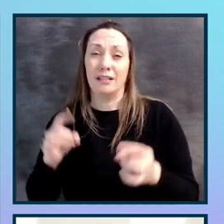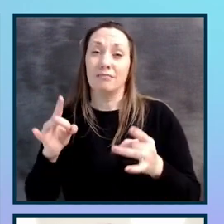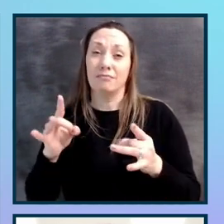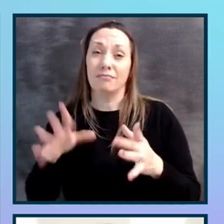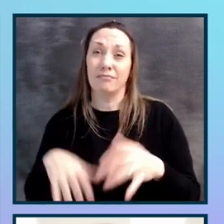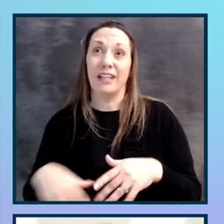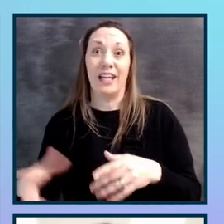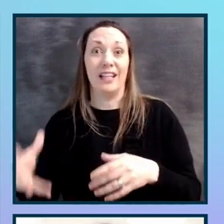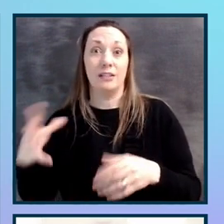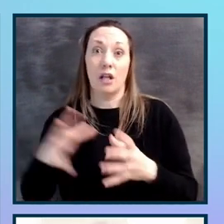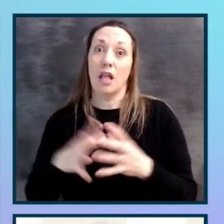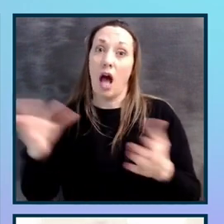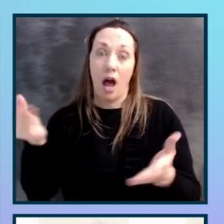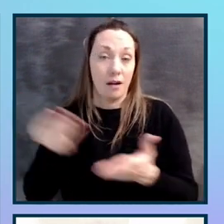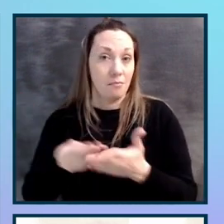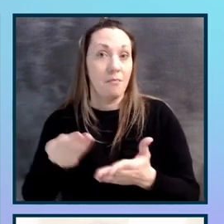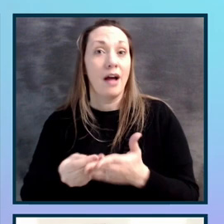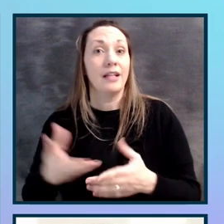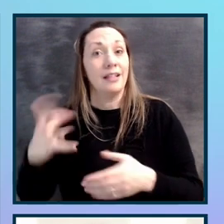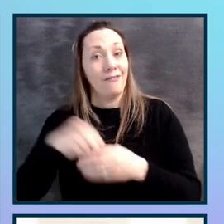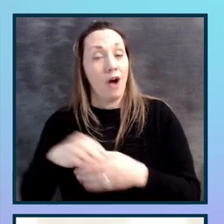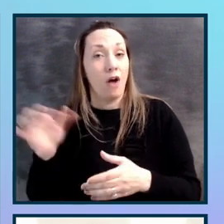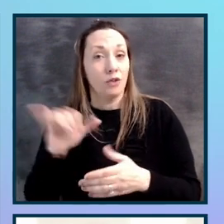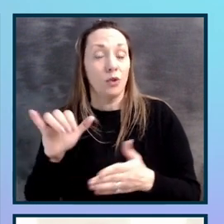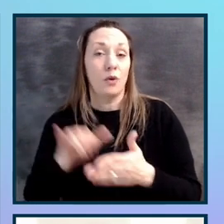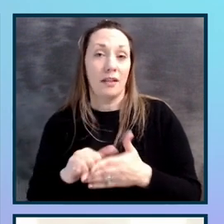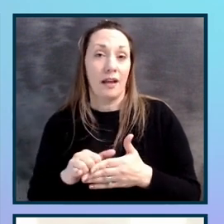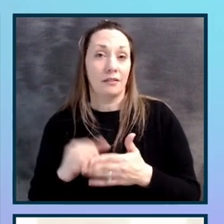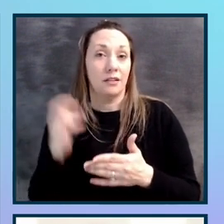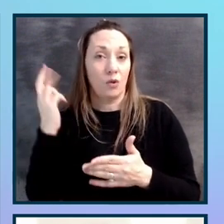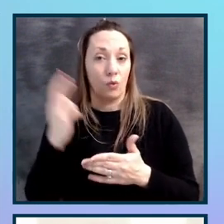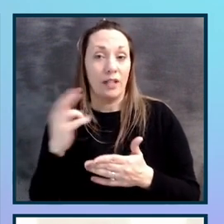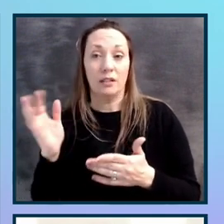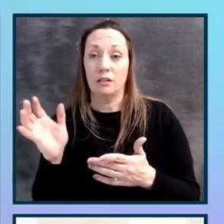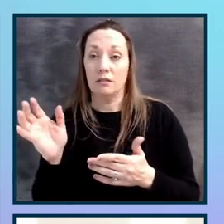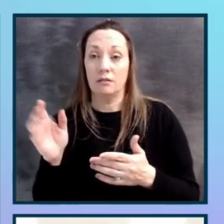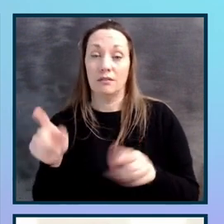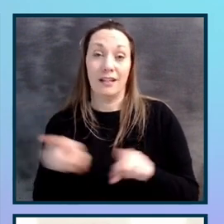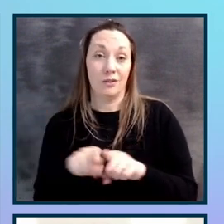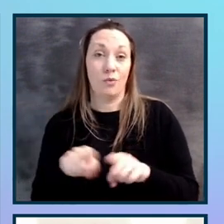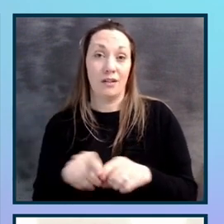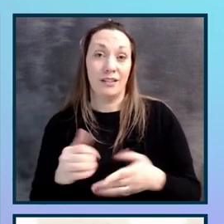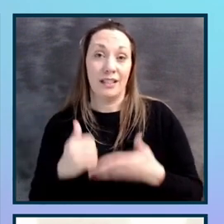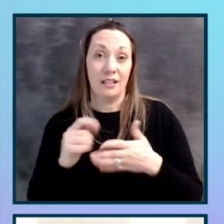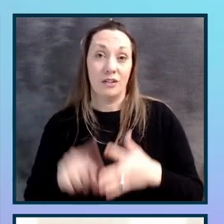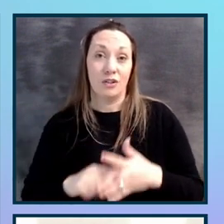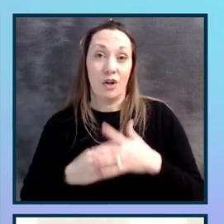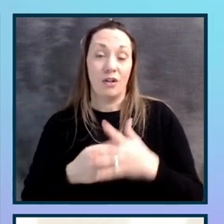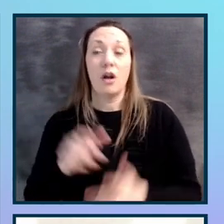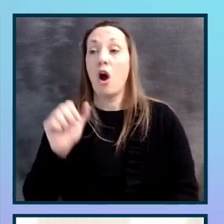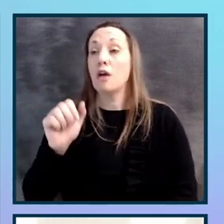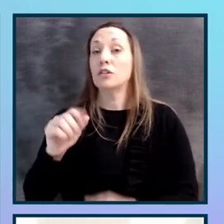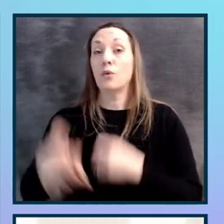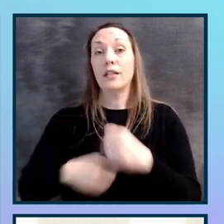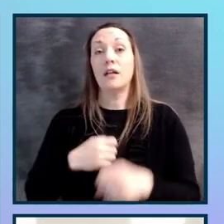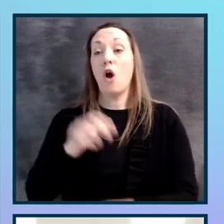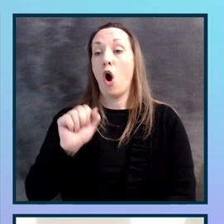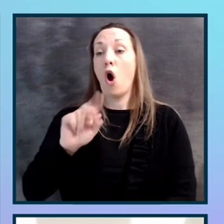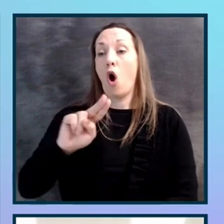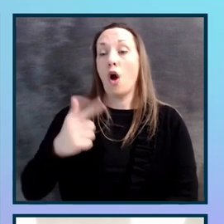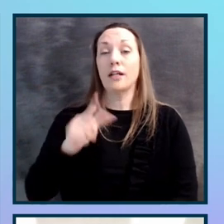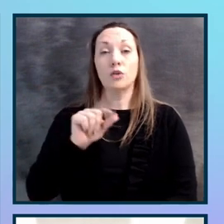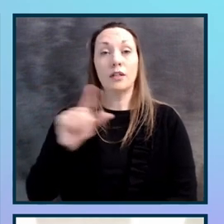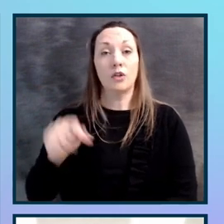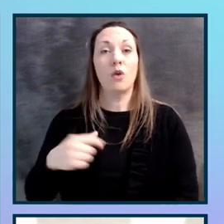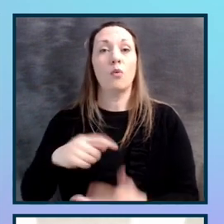is obviously a very compelling reason as well. So yeah, so in August 2020, we started evaluating